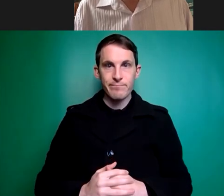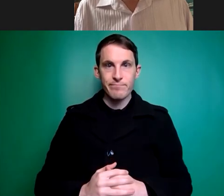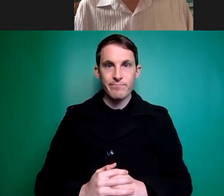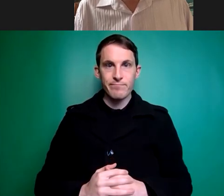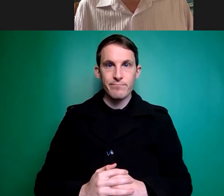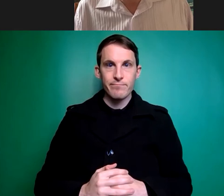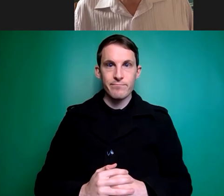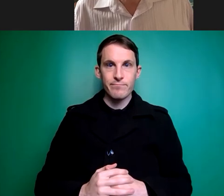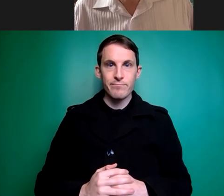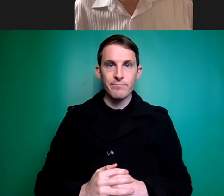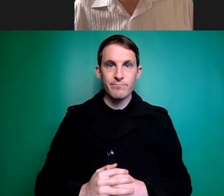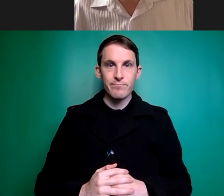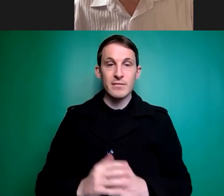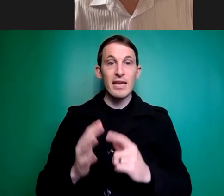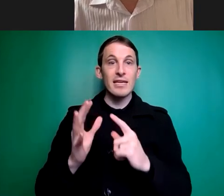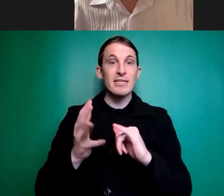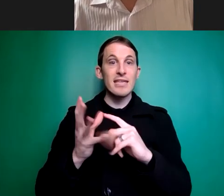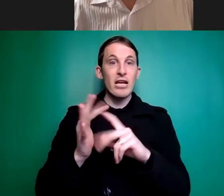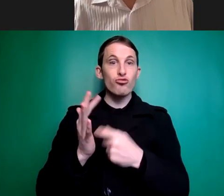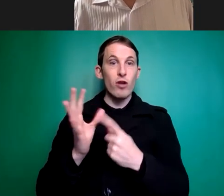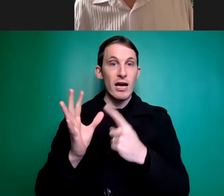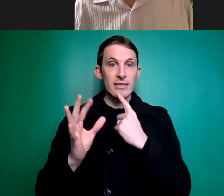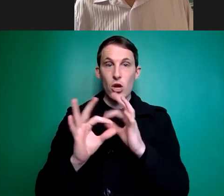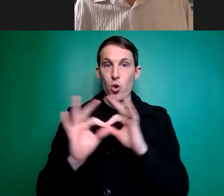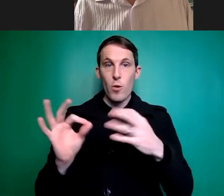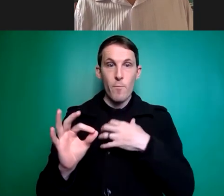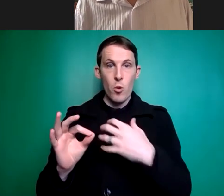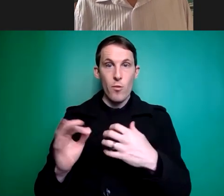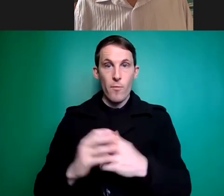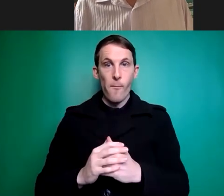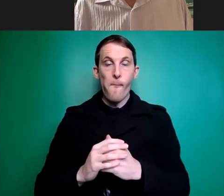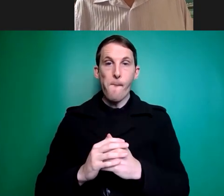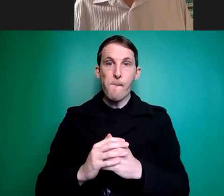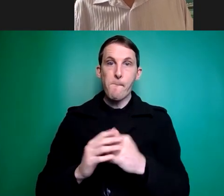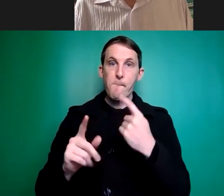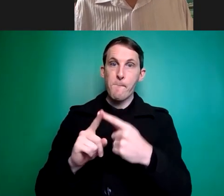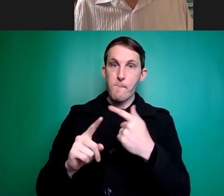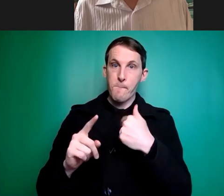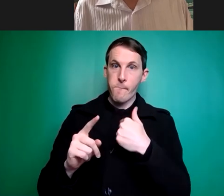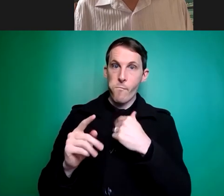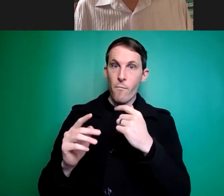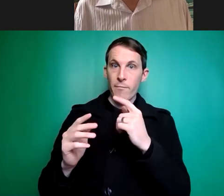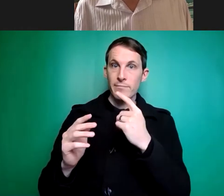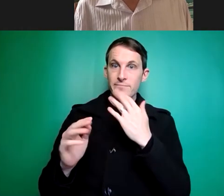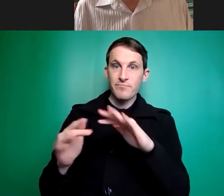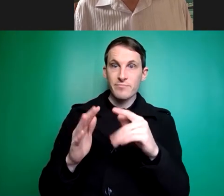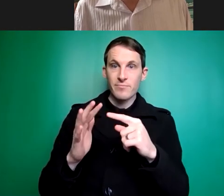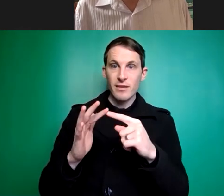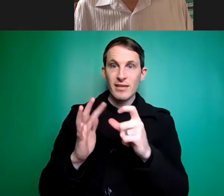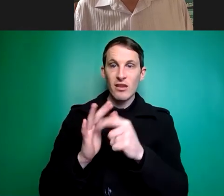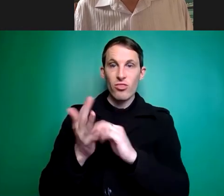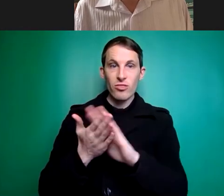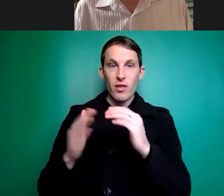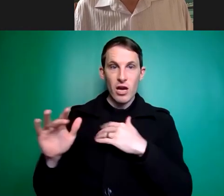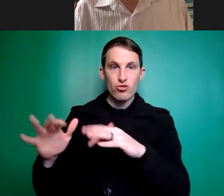no whoops there's no more i'm just sorry to be from me i'm sorry edith i i wrote your name down wrong when i was rushing away in